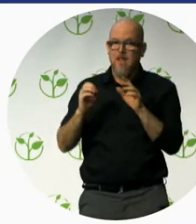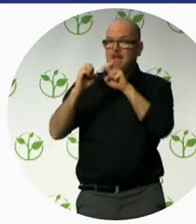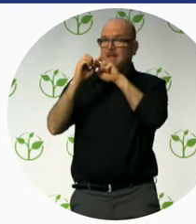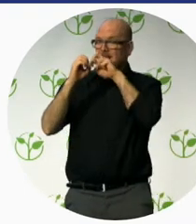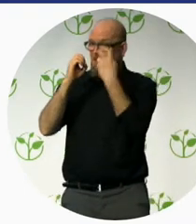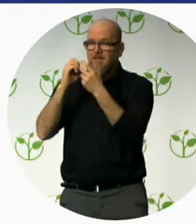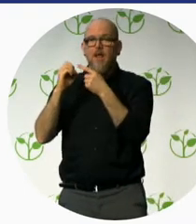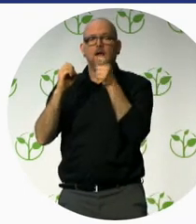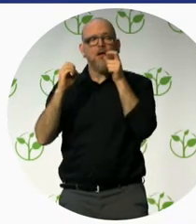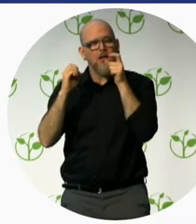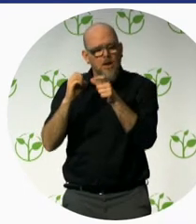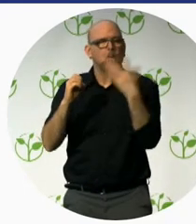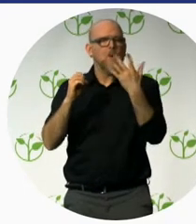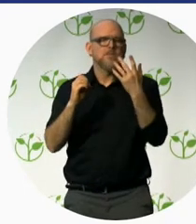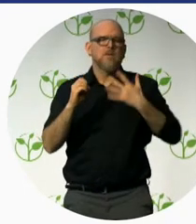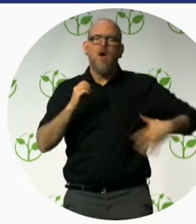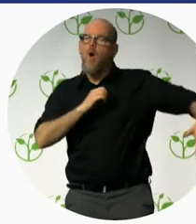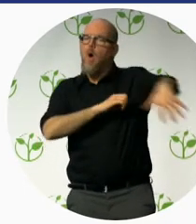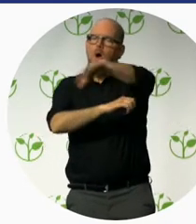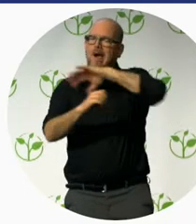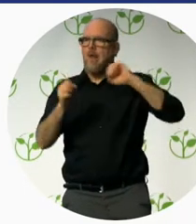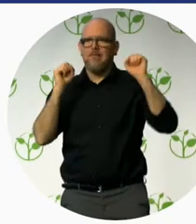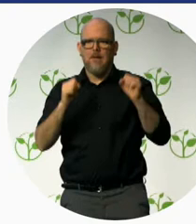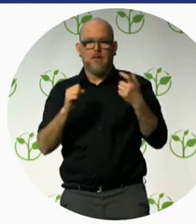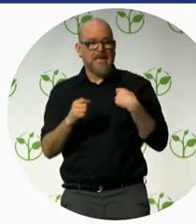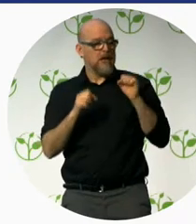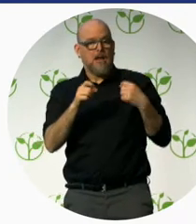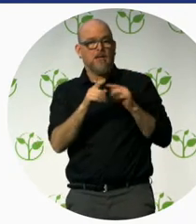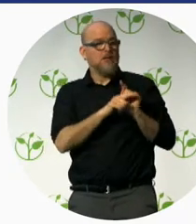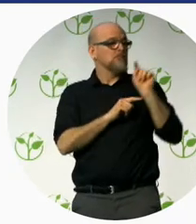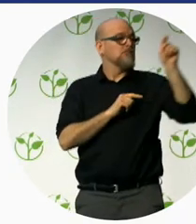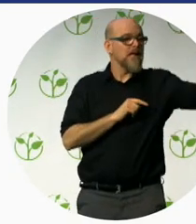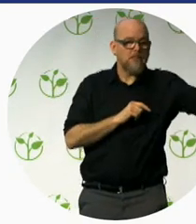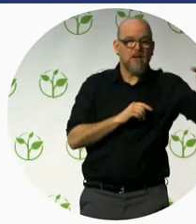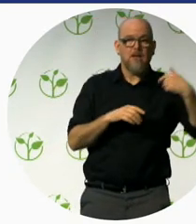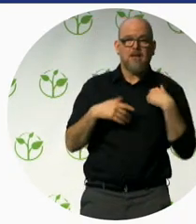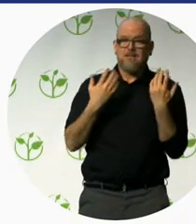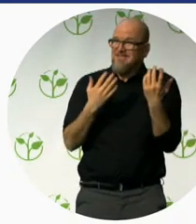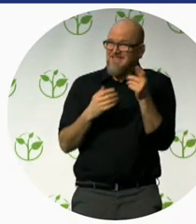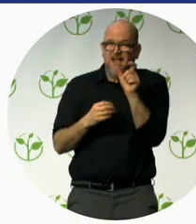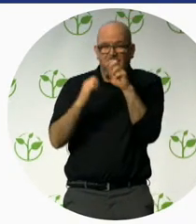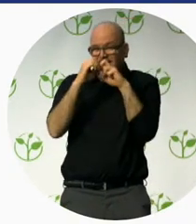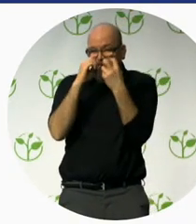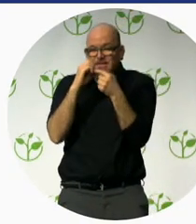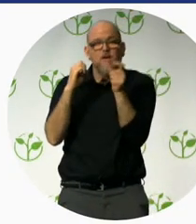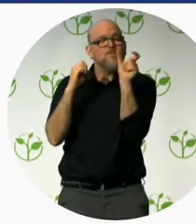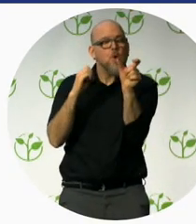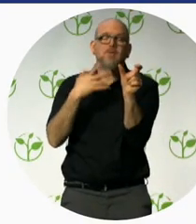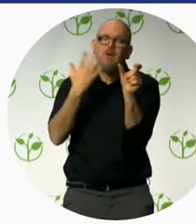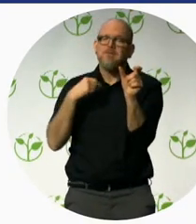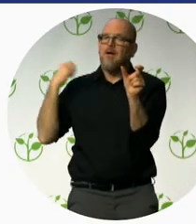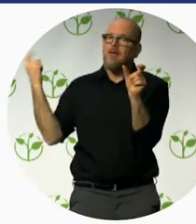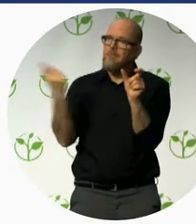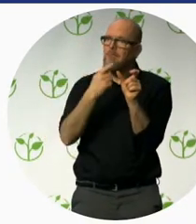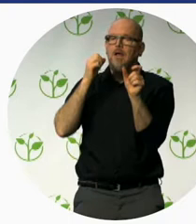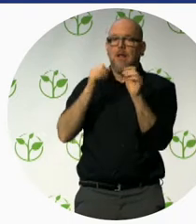talking before the conference with Ivor. Tourism is everything. Tourism is built environment. Tourism is urban